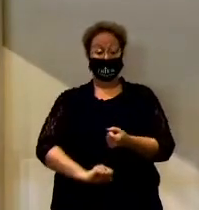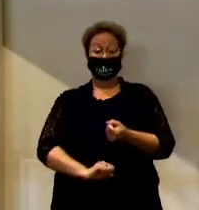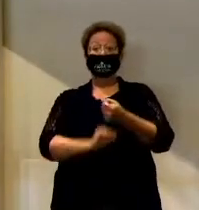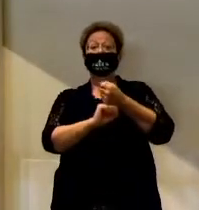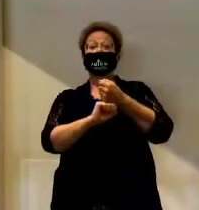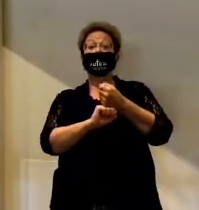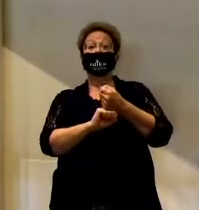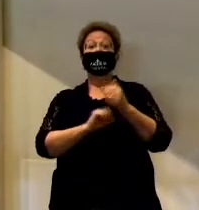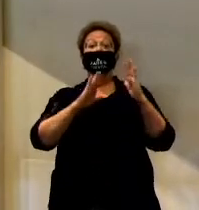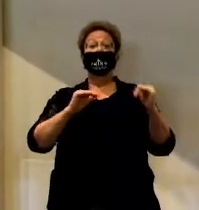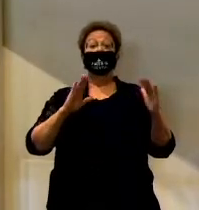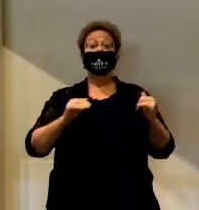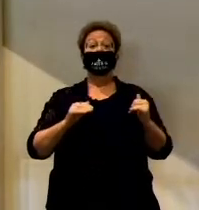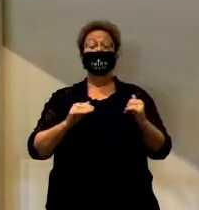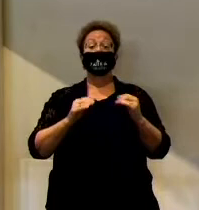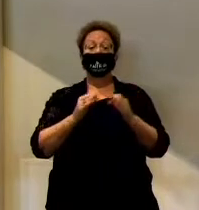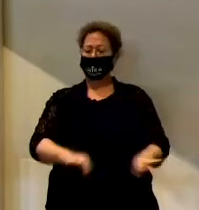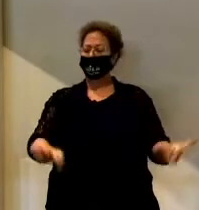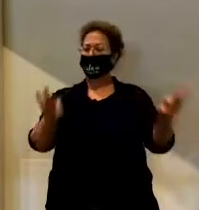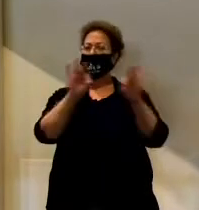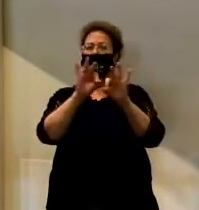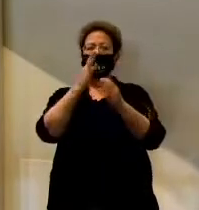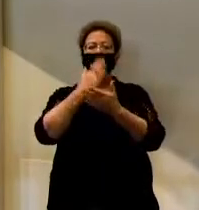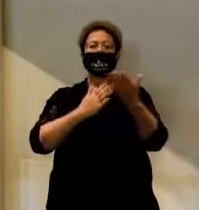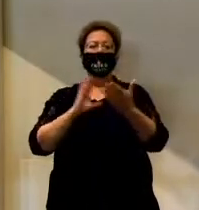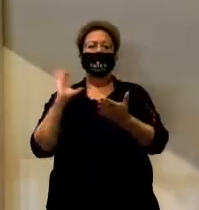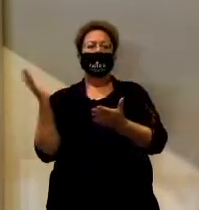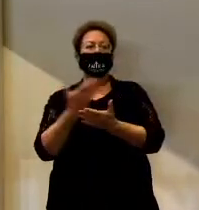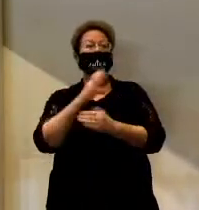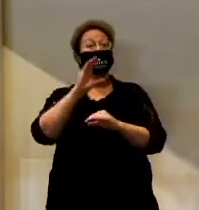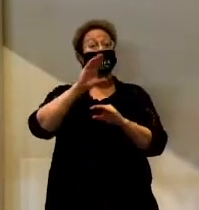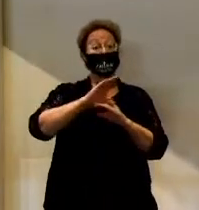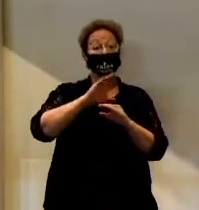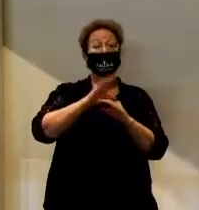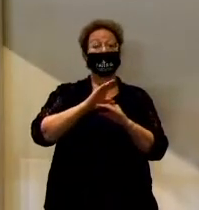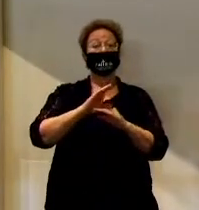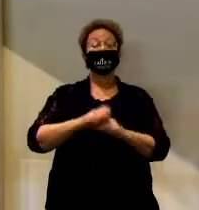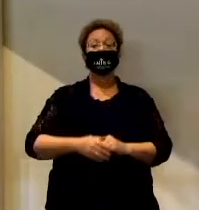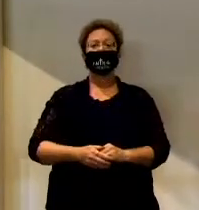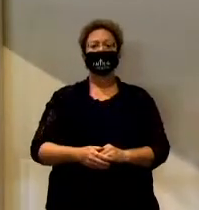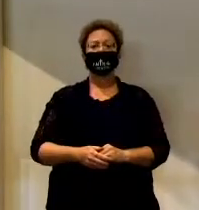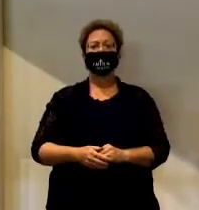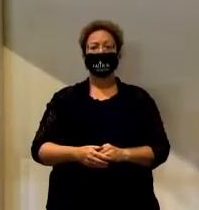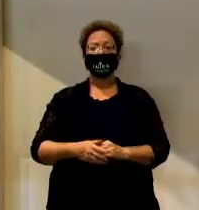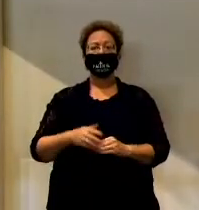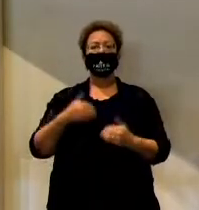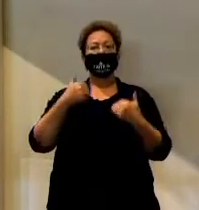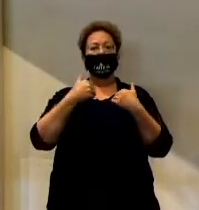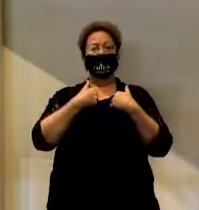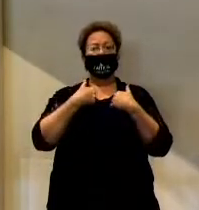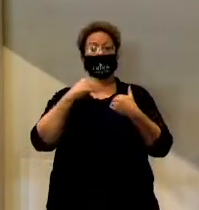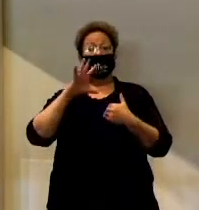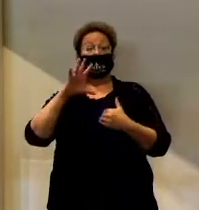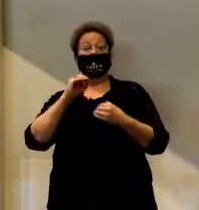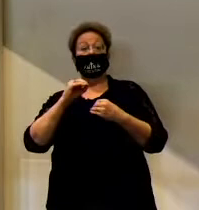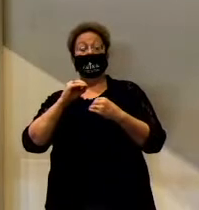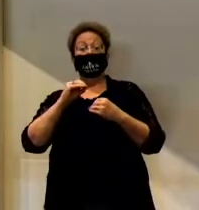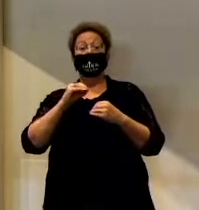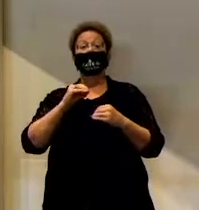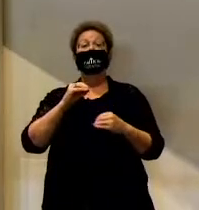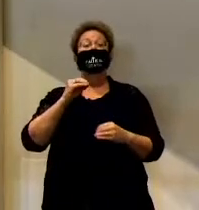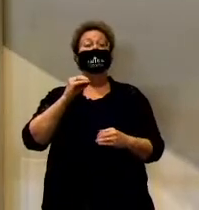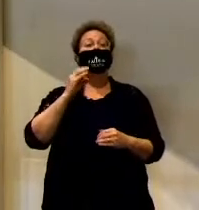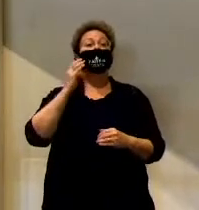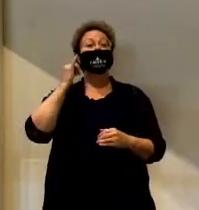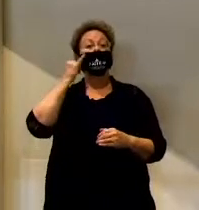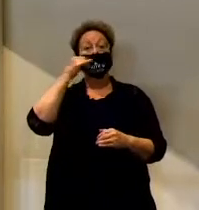of children has been a very important thing in our church. We have an orphanage over there with over 50 children, and I know a number